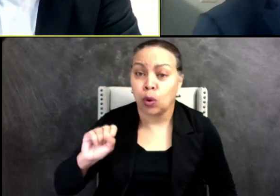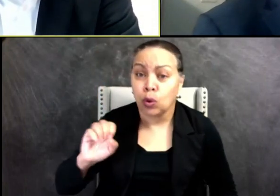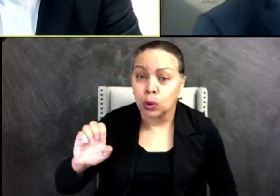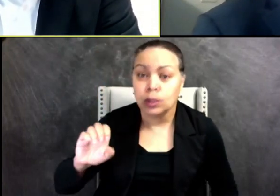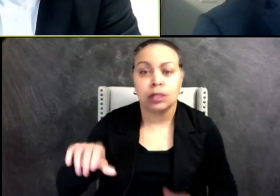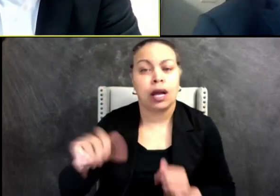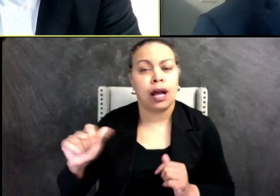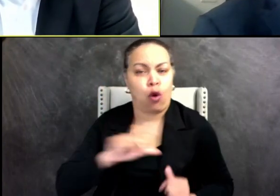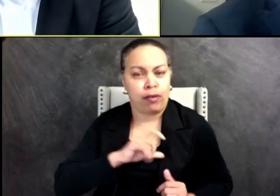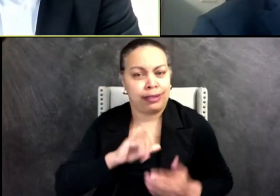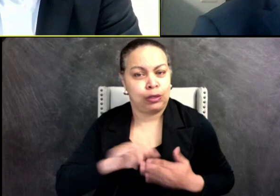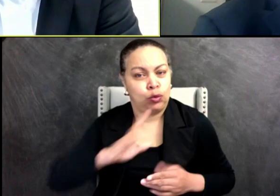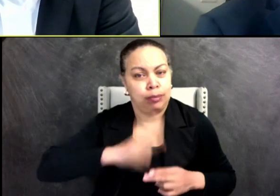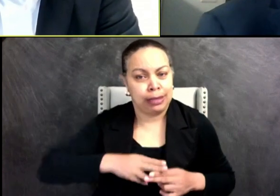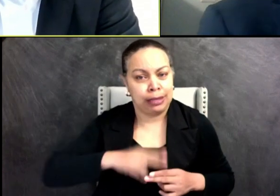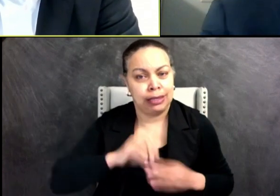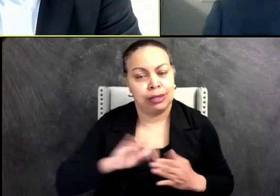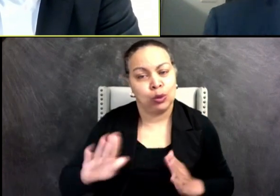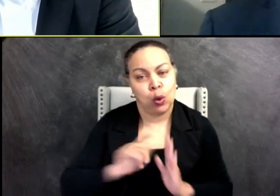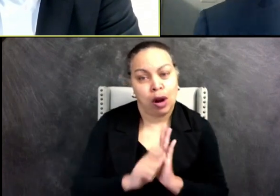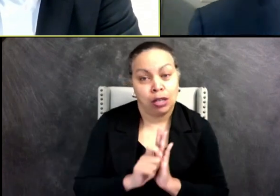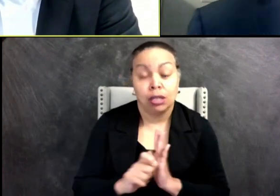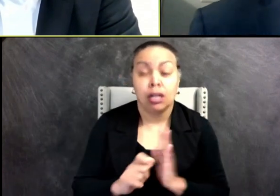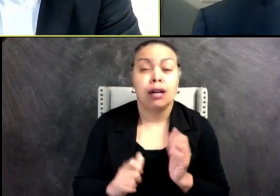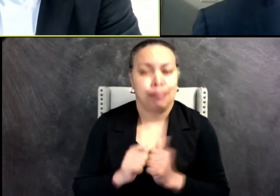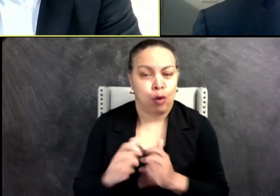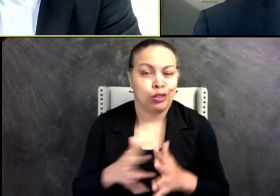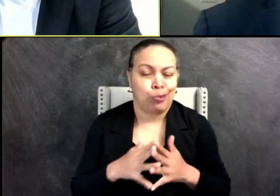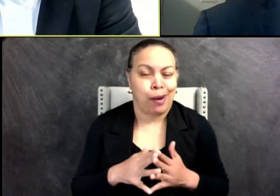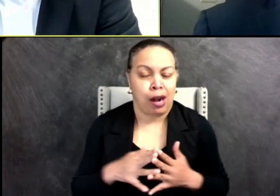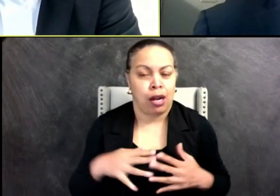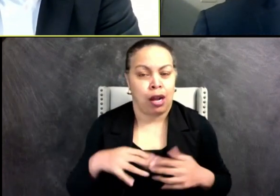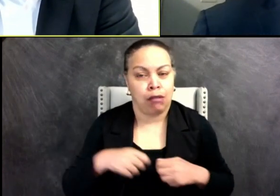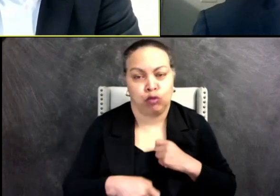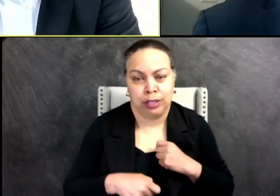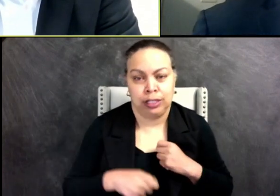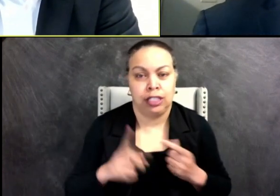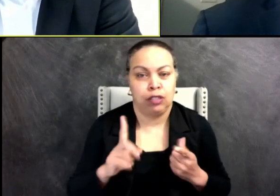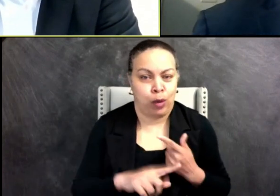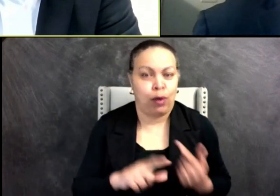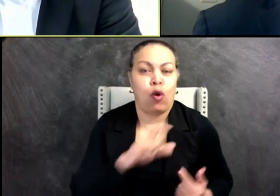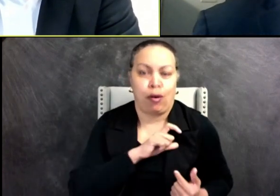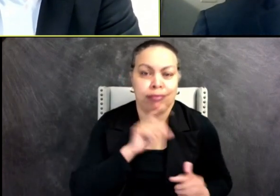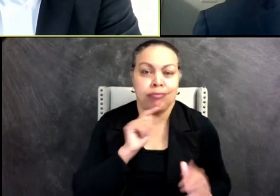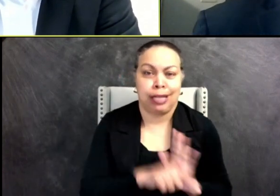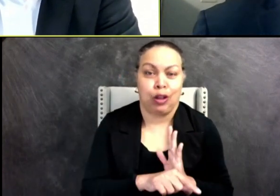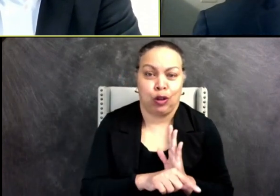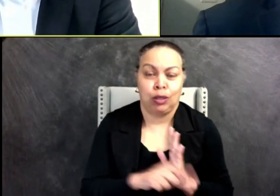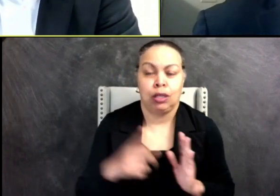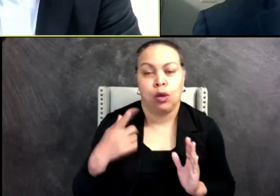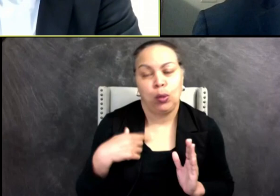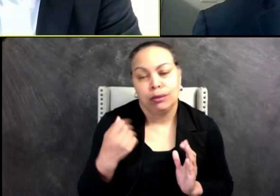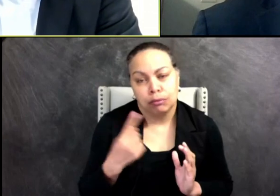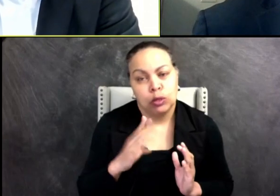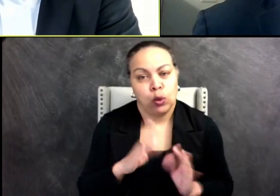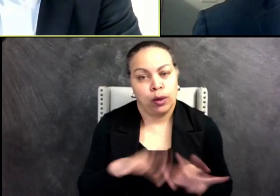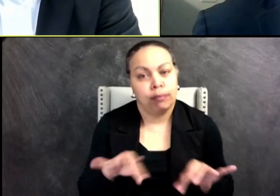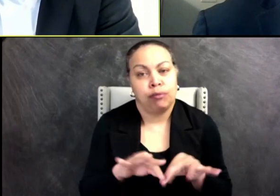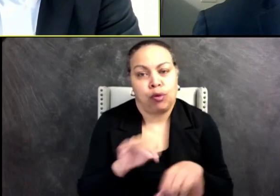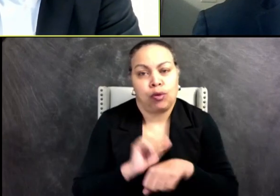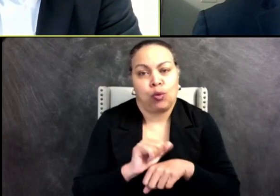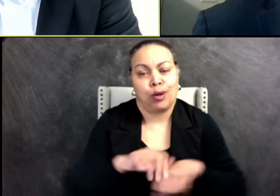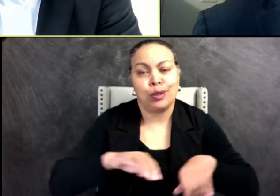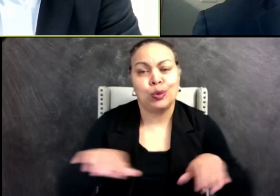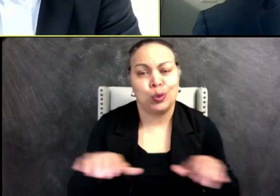most of America grieves when we lose a police officer. We understand the critical work that you do, all of you do, and the